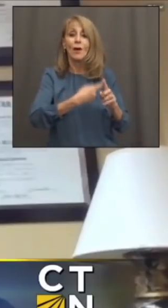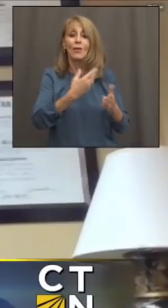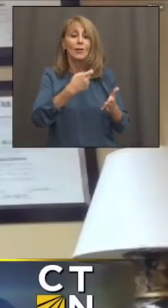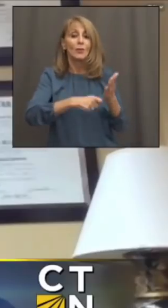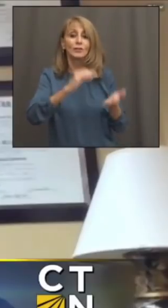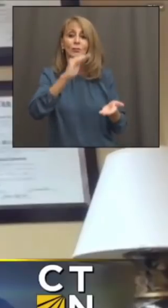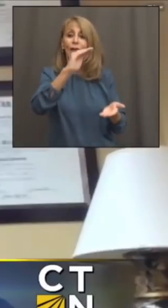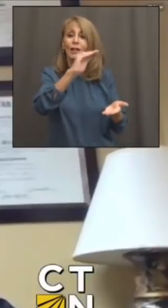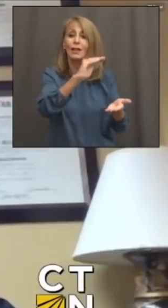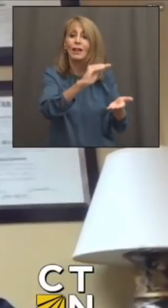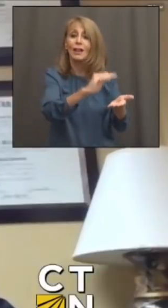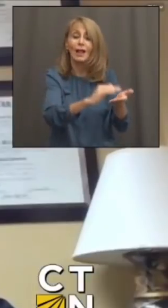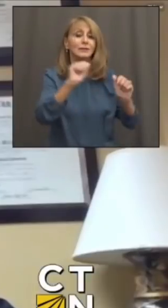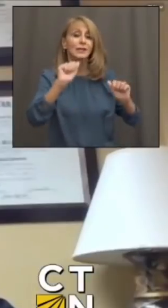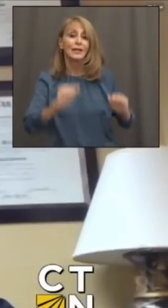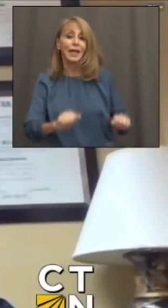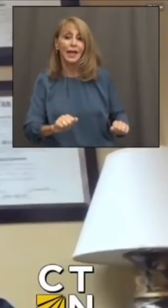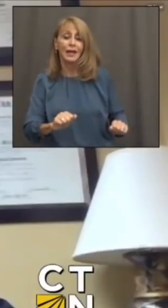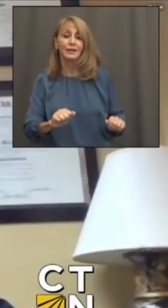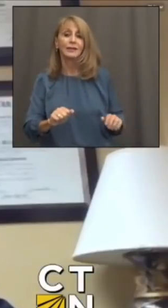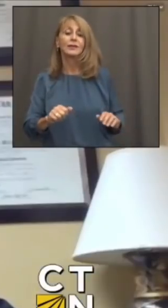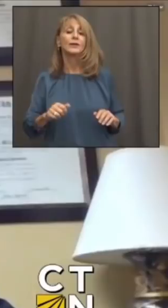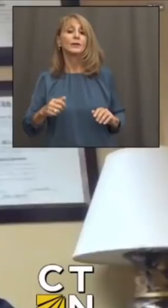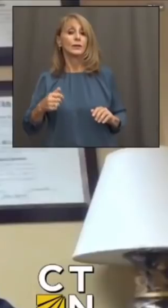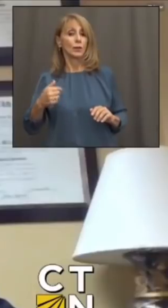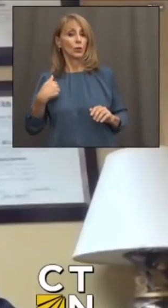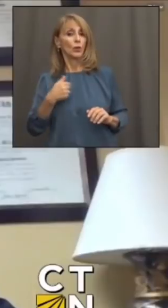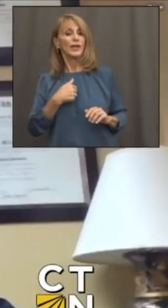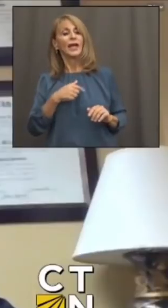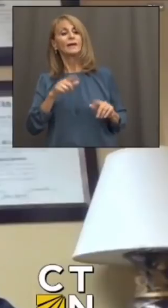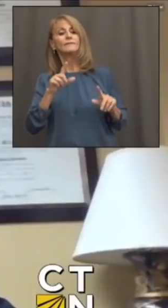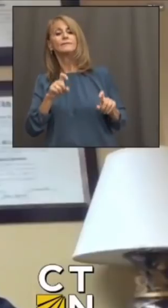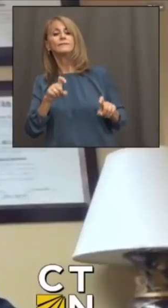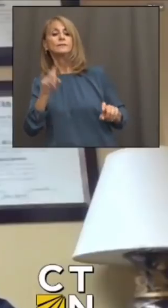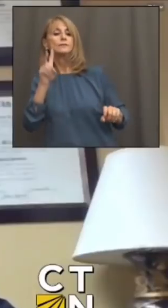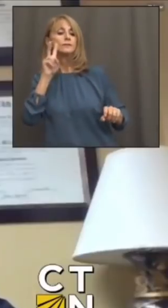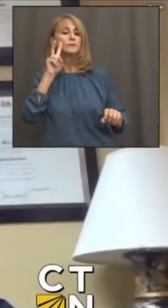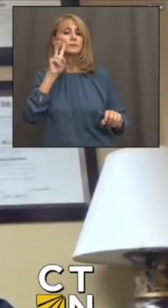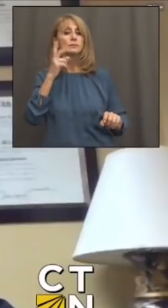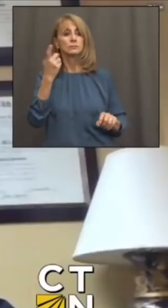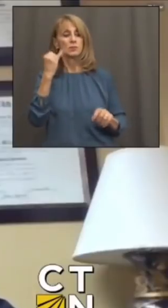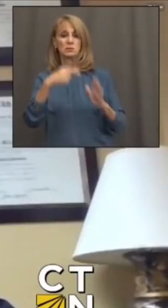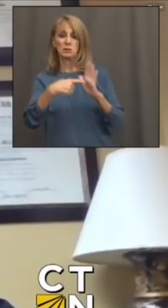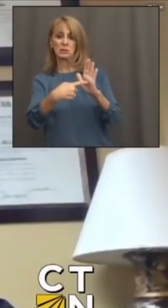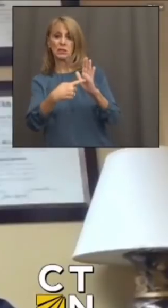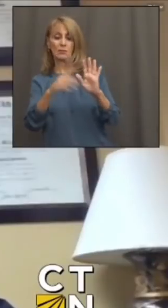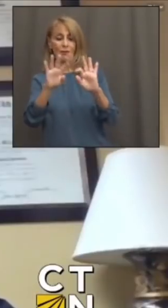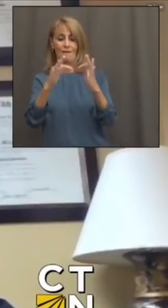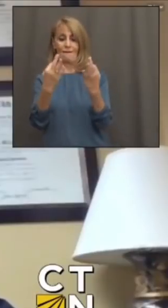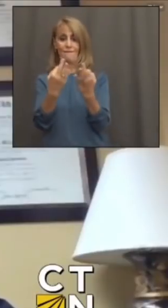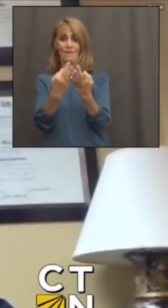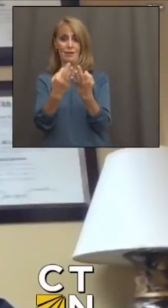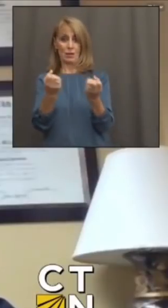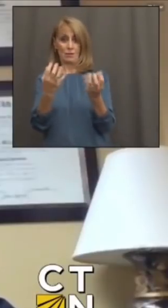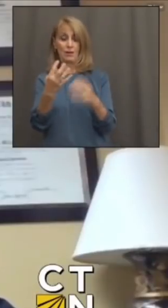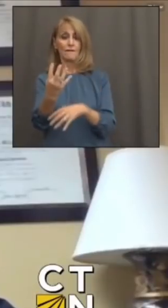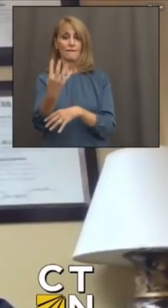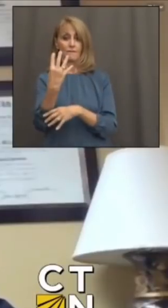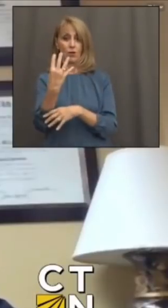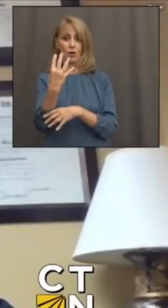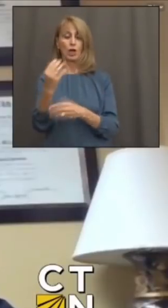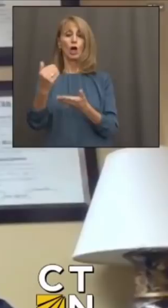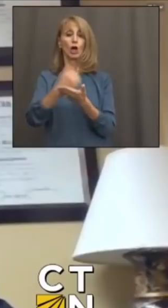in the thousands of dollars. Again, we've done some sampling. A family of four, as the governor indicated, who made